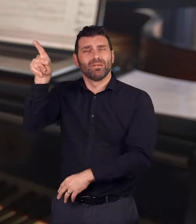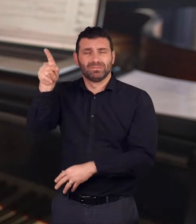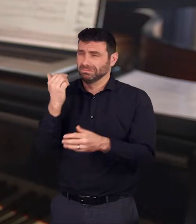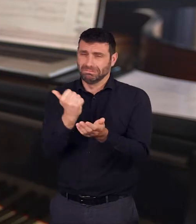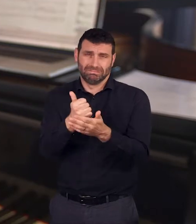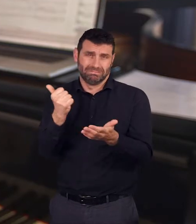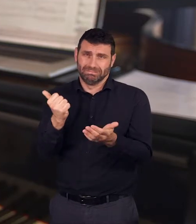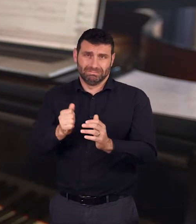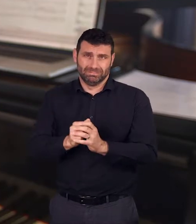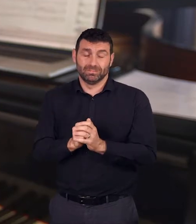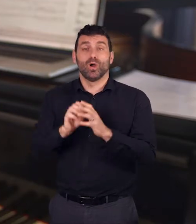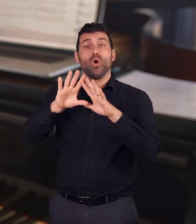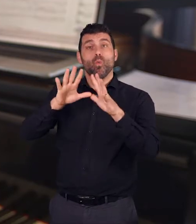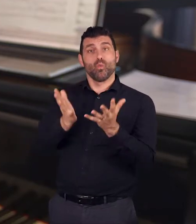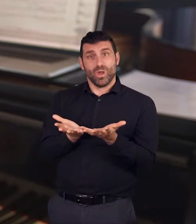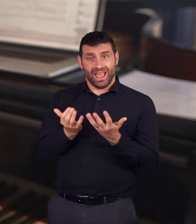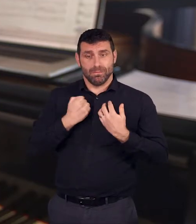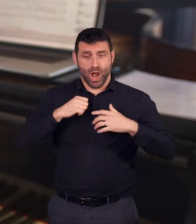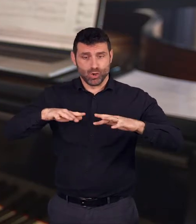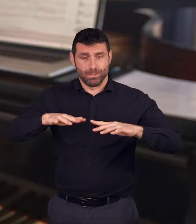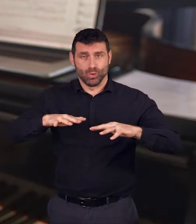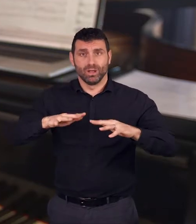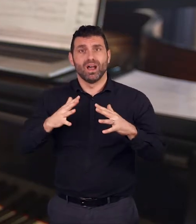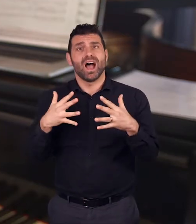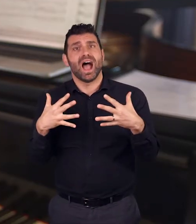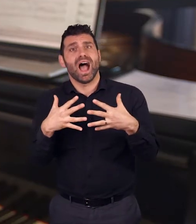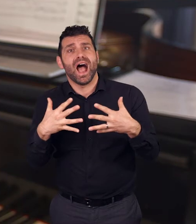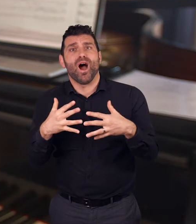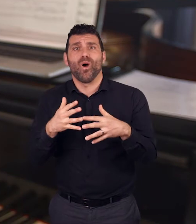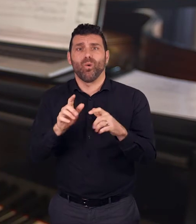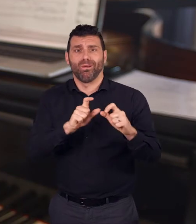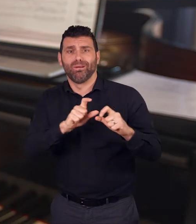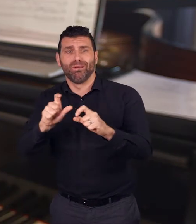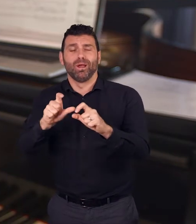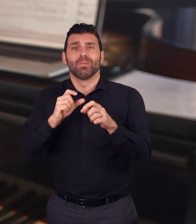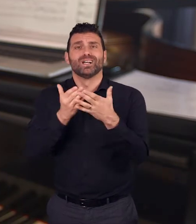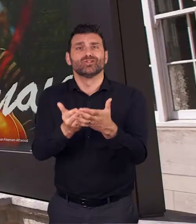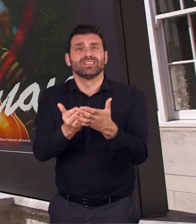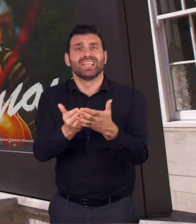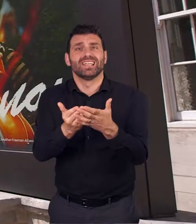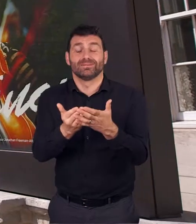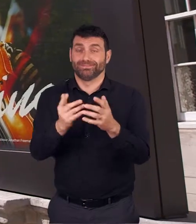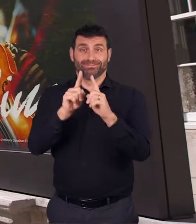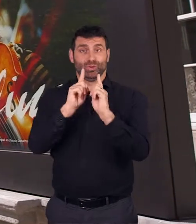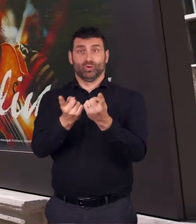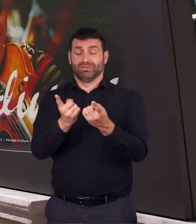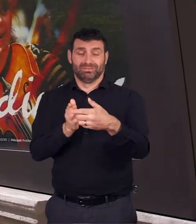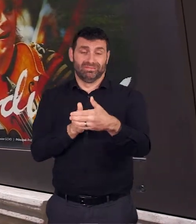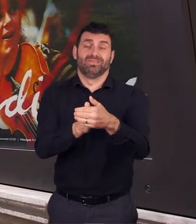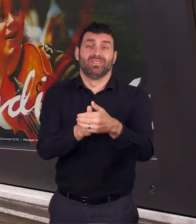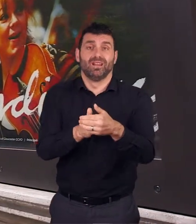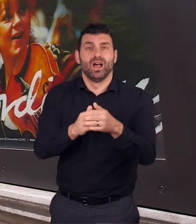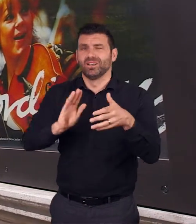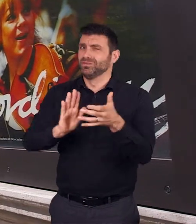support from Snowden and without having this computer I couldn't just continue